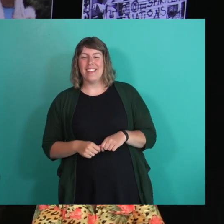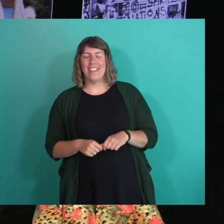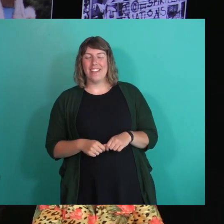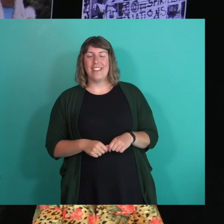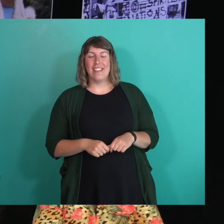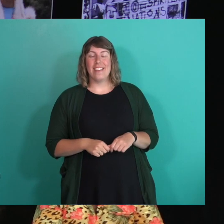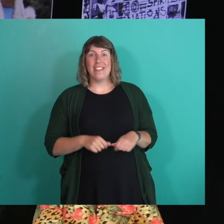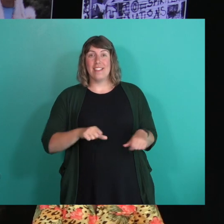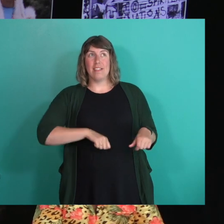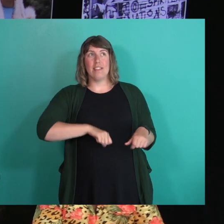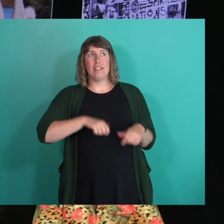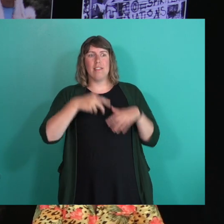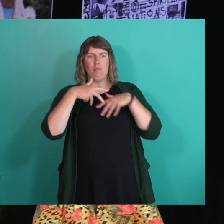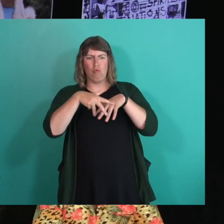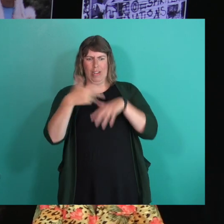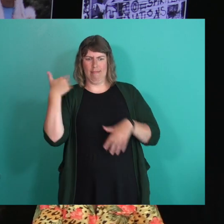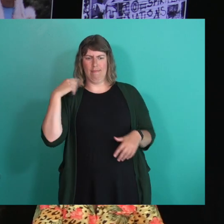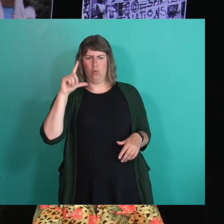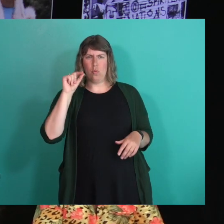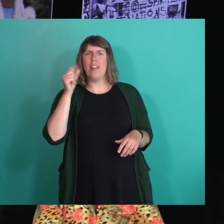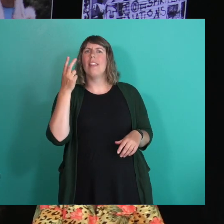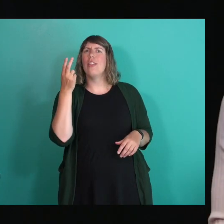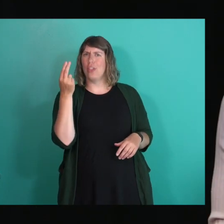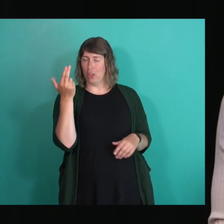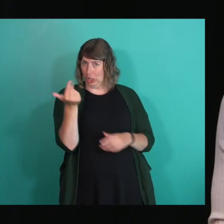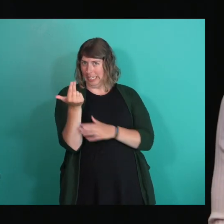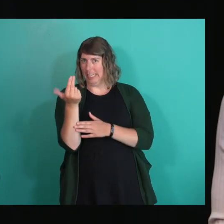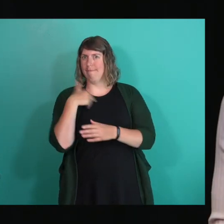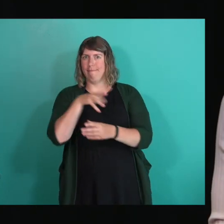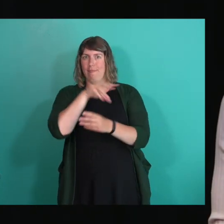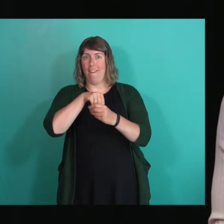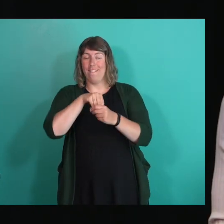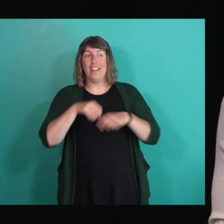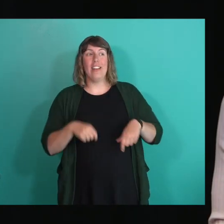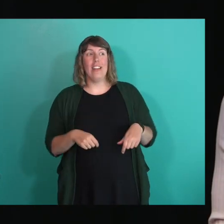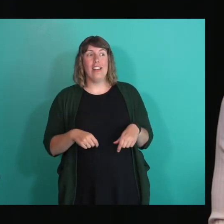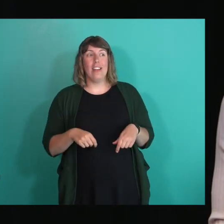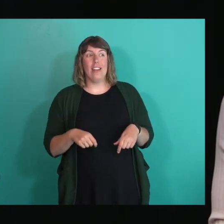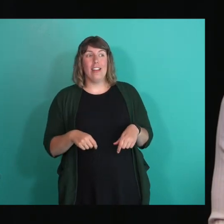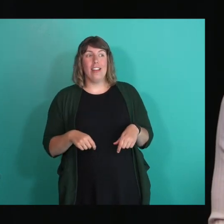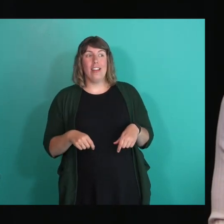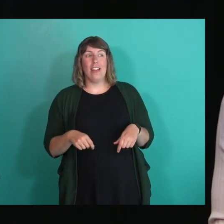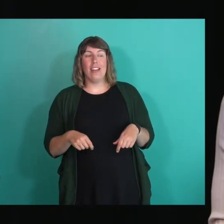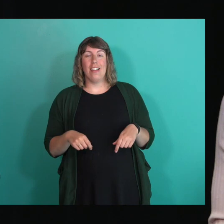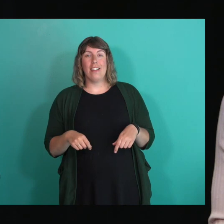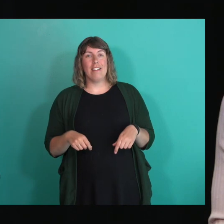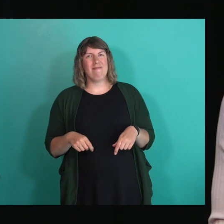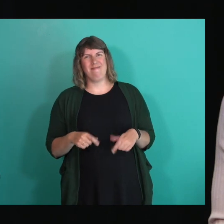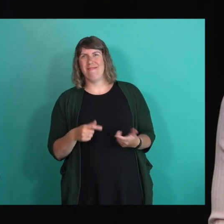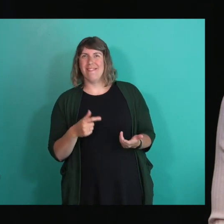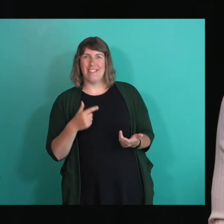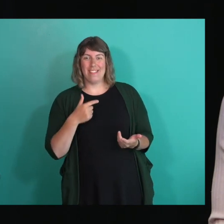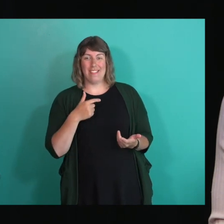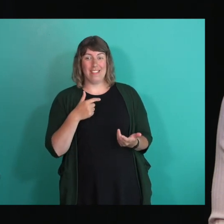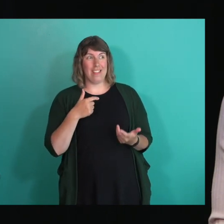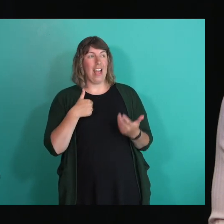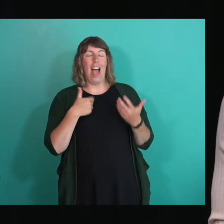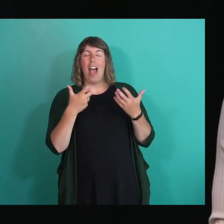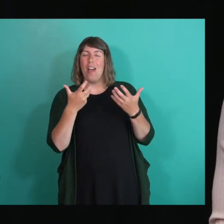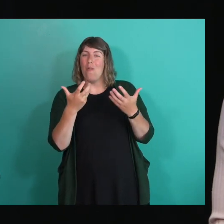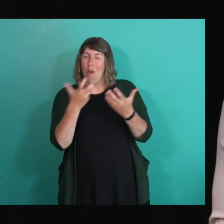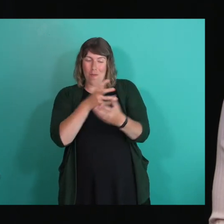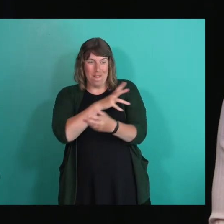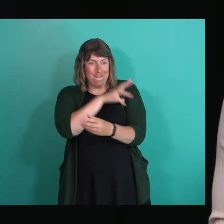parade in 2013. And I literally don't want to go another year without participating,